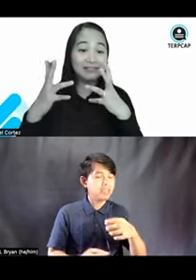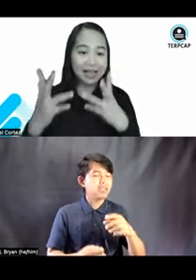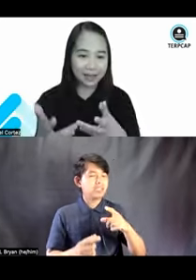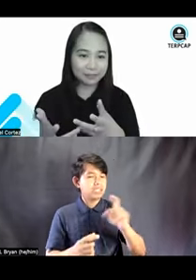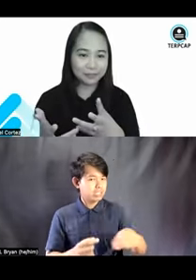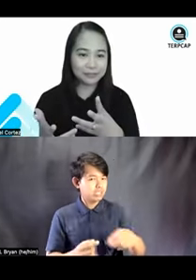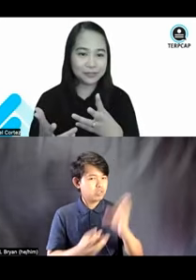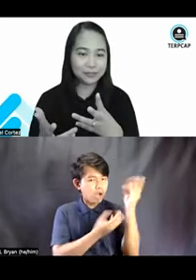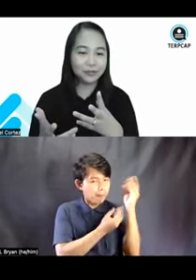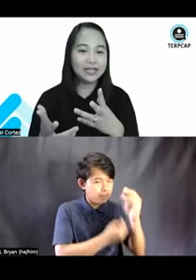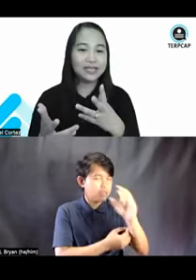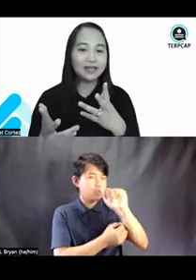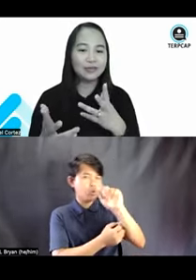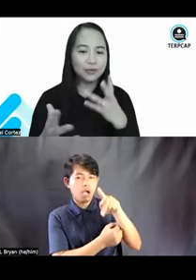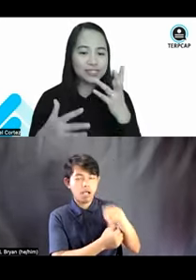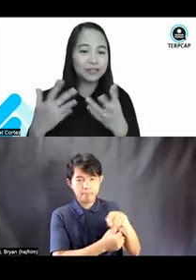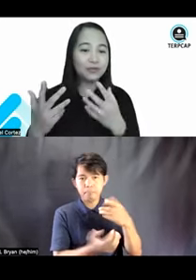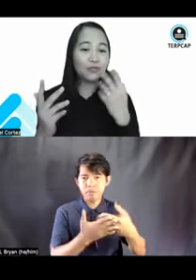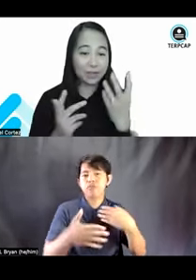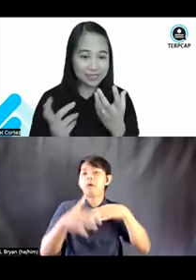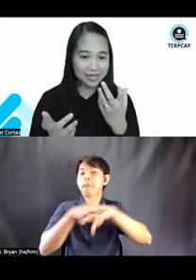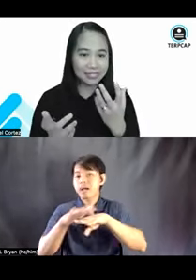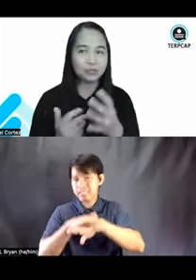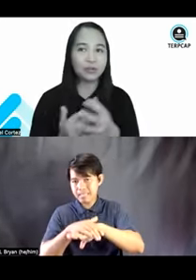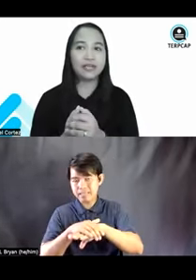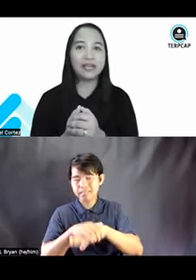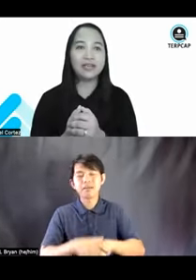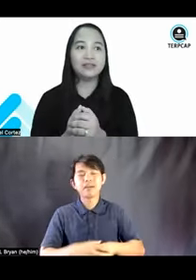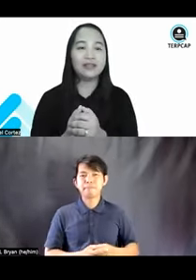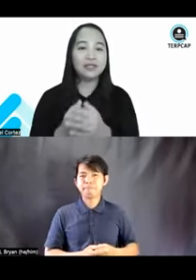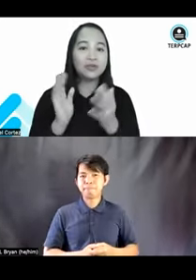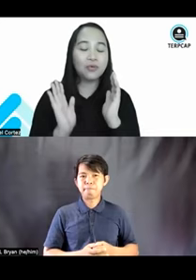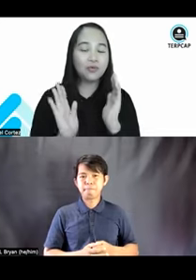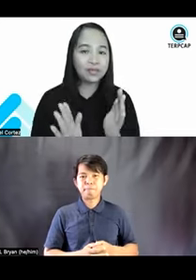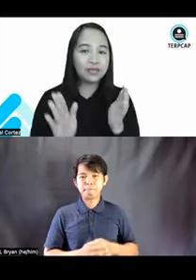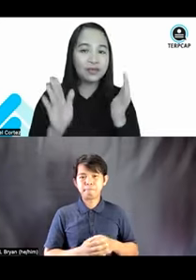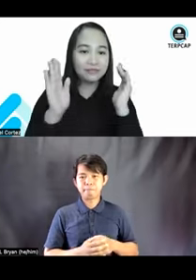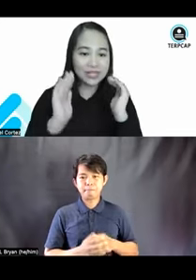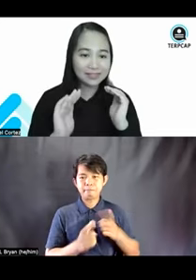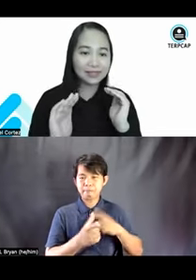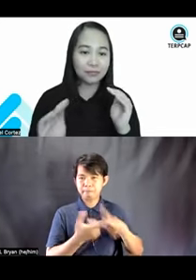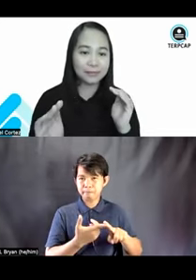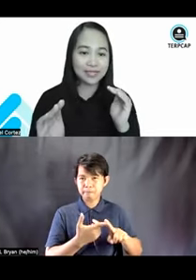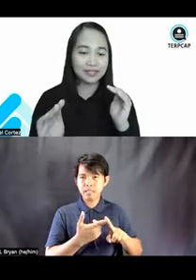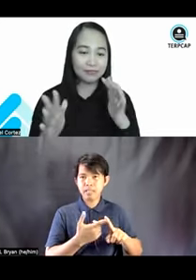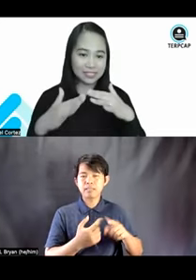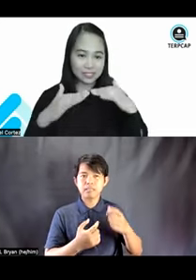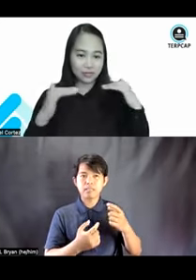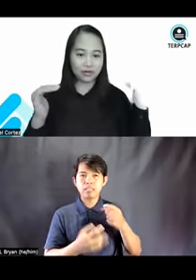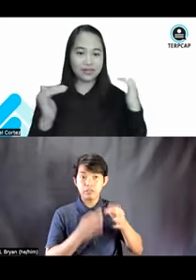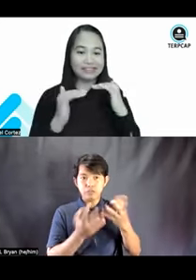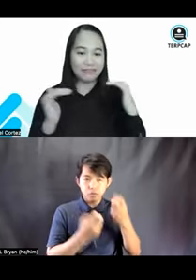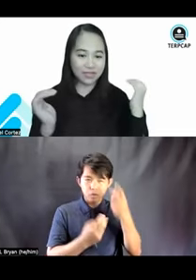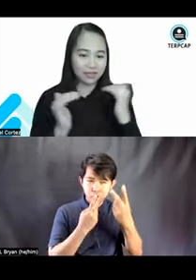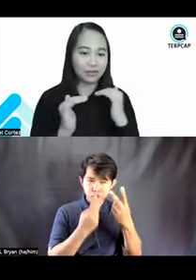update the app. So, those kinds of websites wherein you can only visit that website if this is